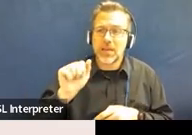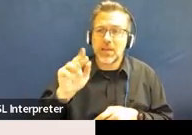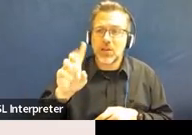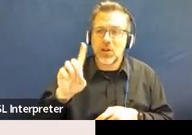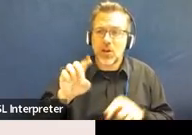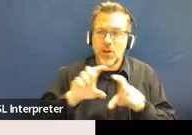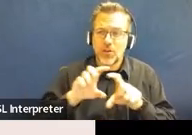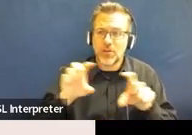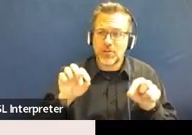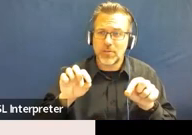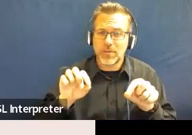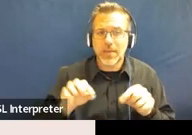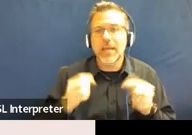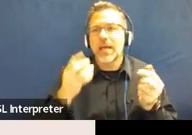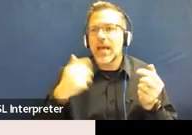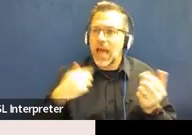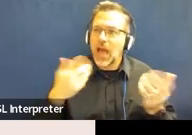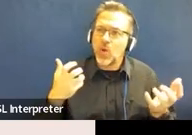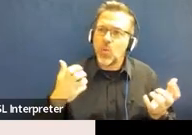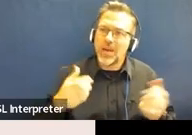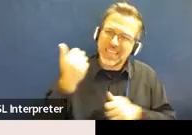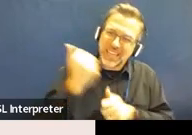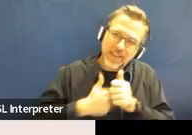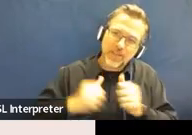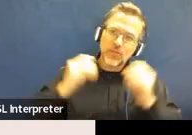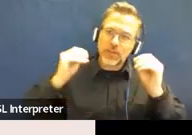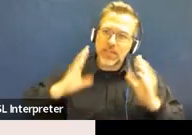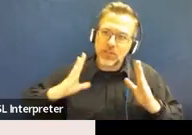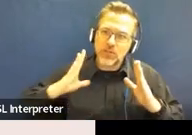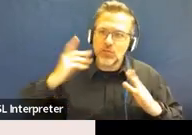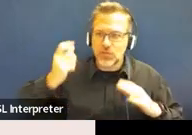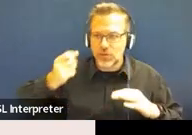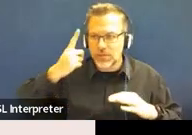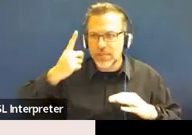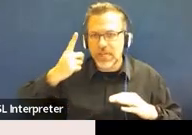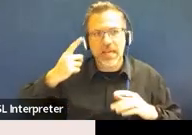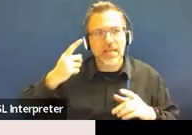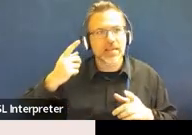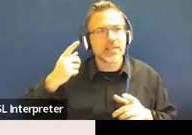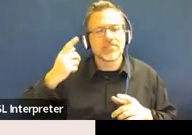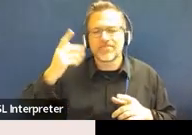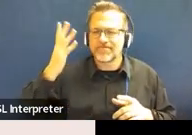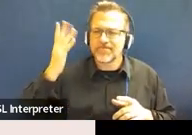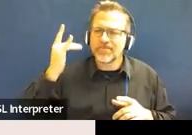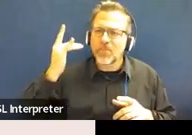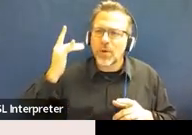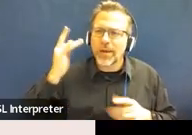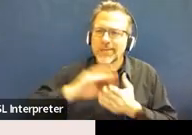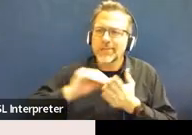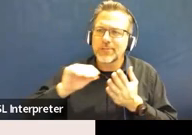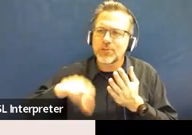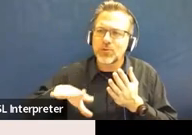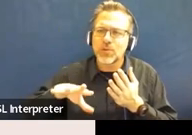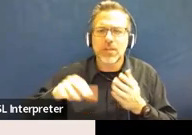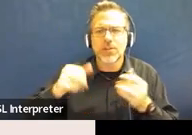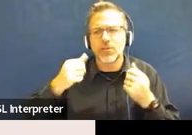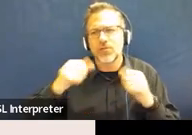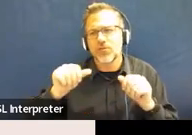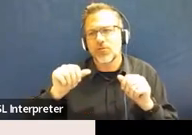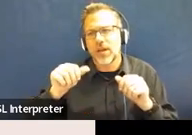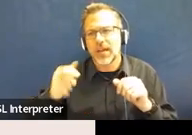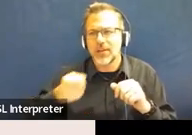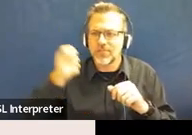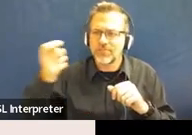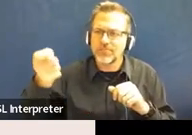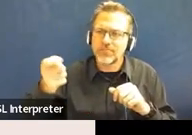teacher that came in contact with that student to understand why the student might be trying to exchange a break card